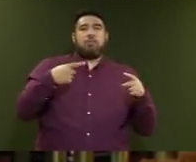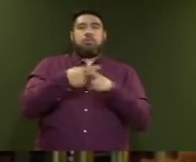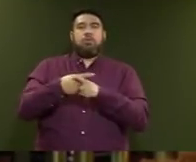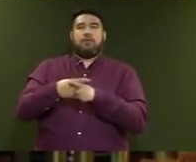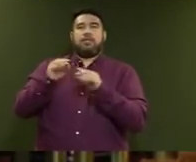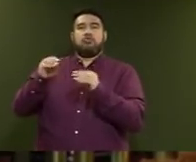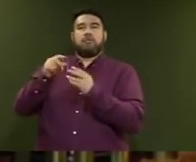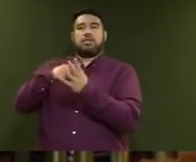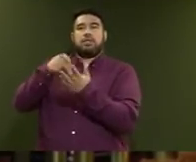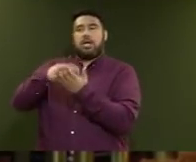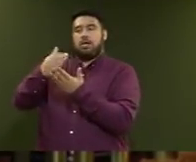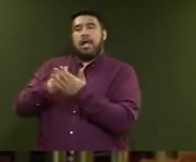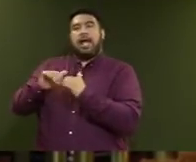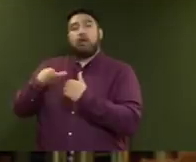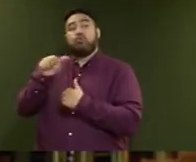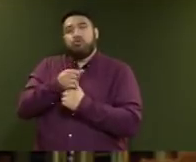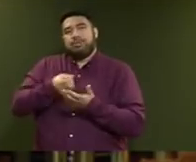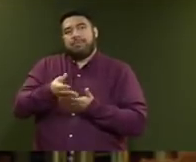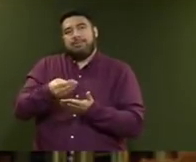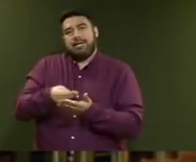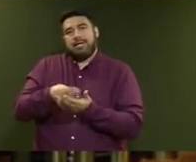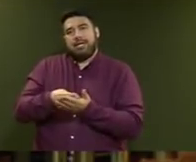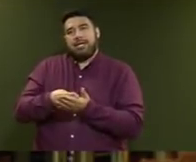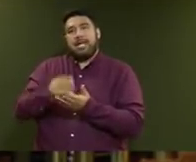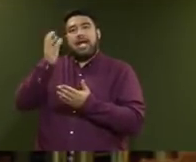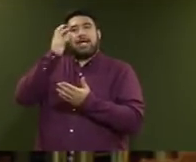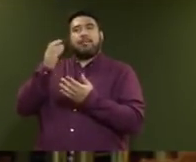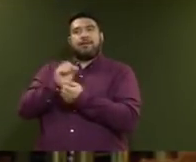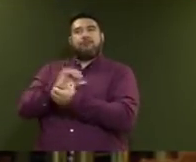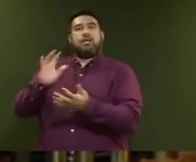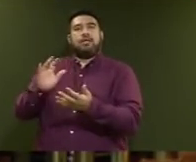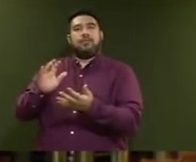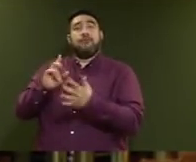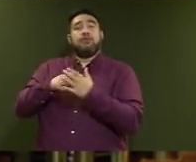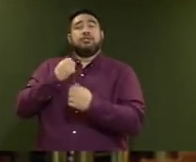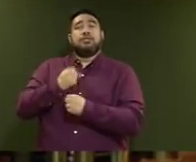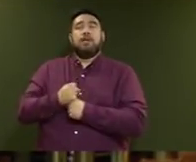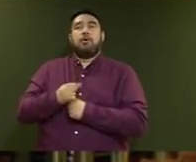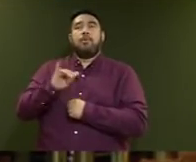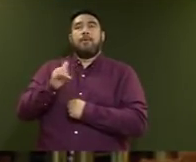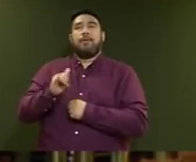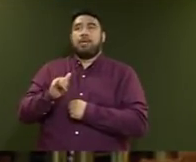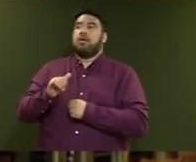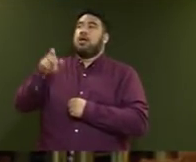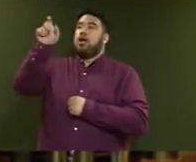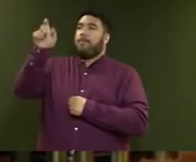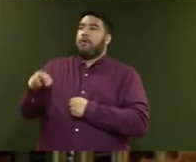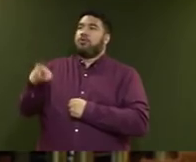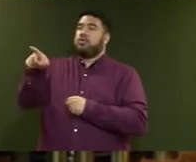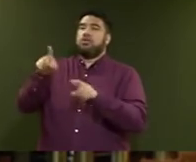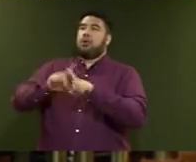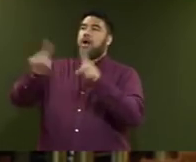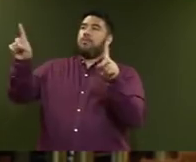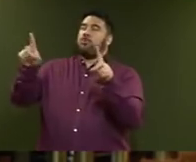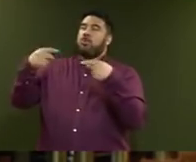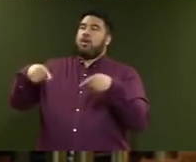Education Act to uphold academic freedom, such as by refusing to allow speakers to speak on university campuses because of their